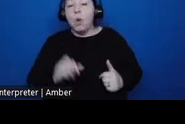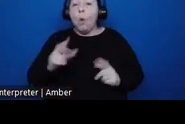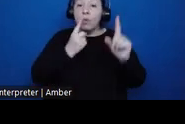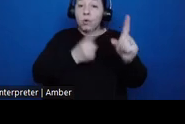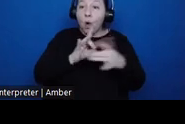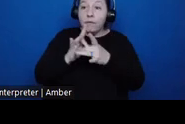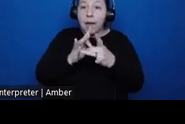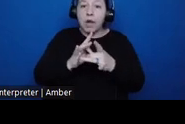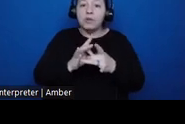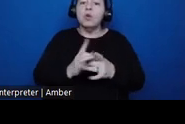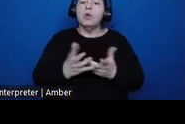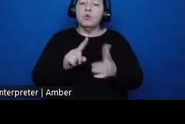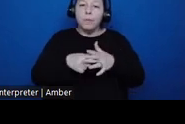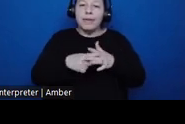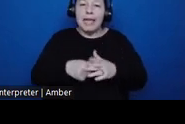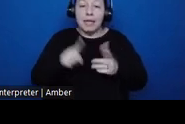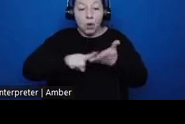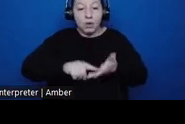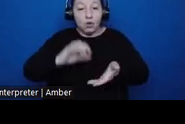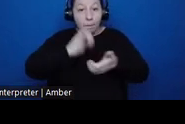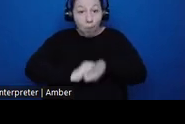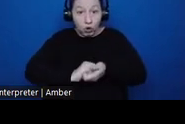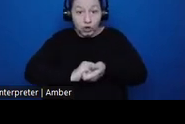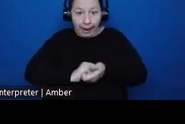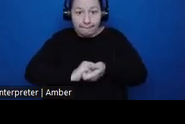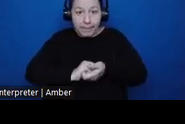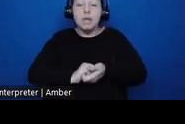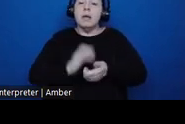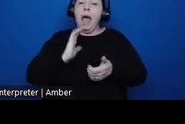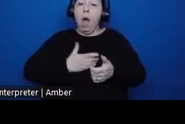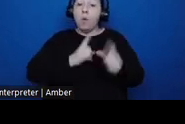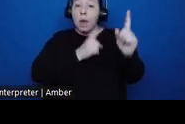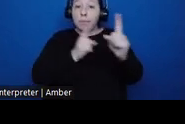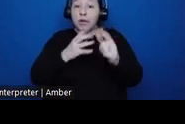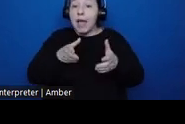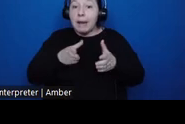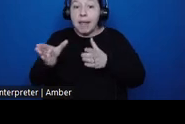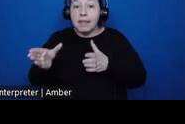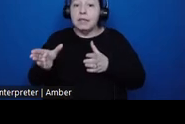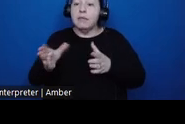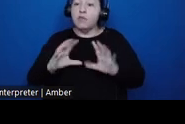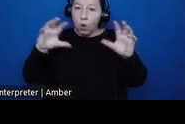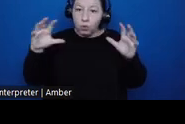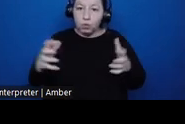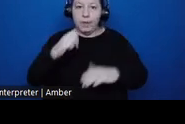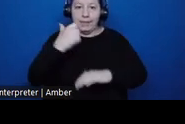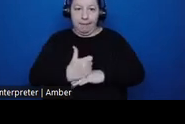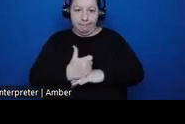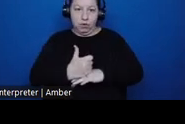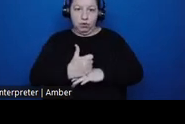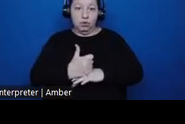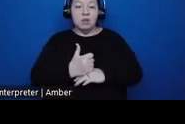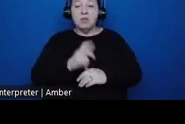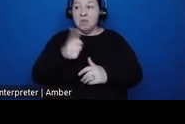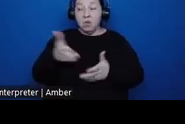a research partnership in which the objectives and methods are collectively established. In other words, for whose